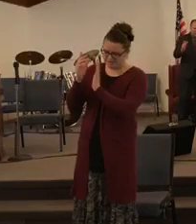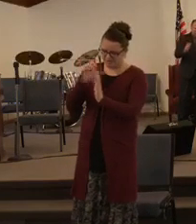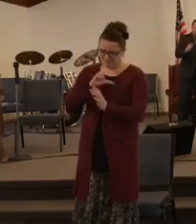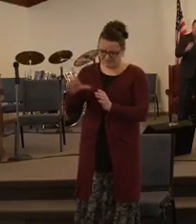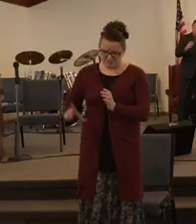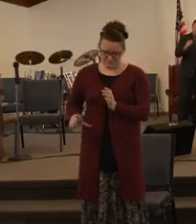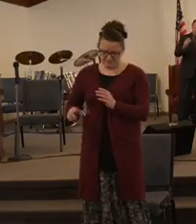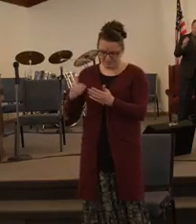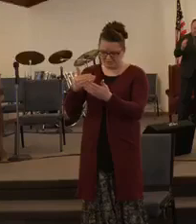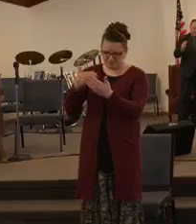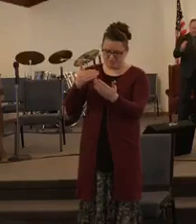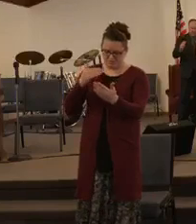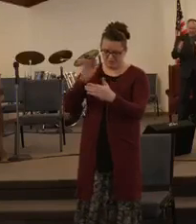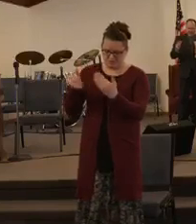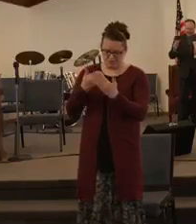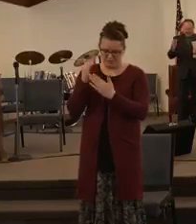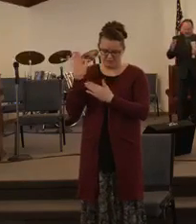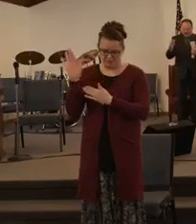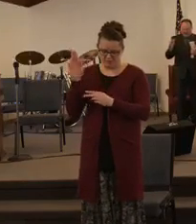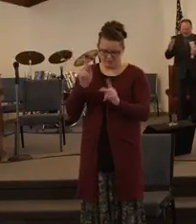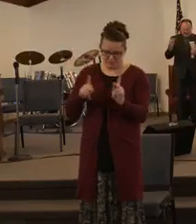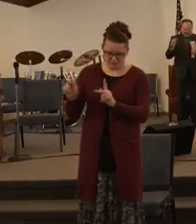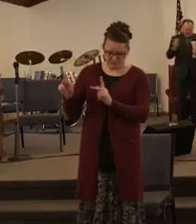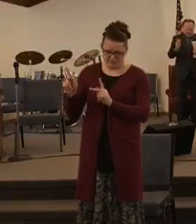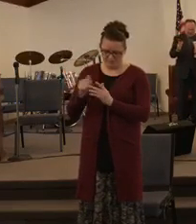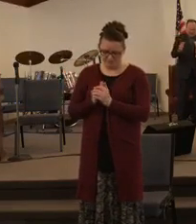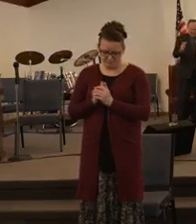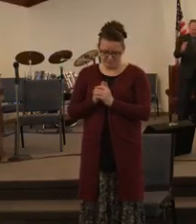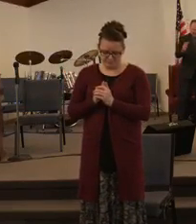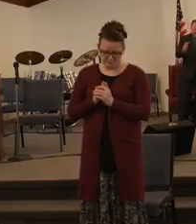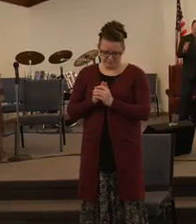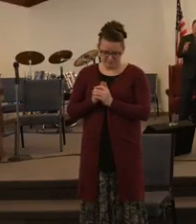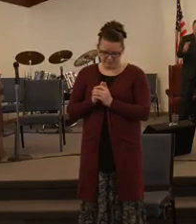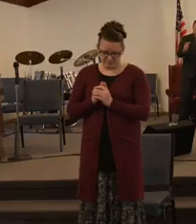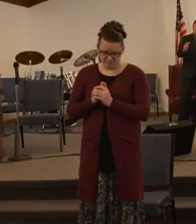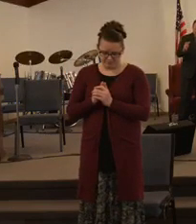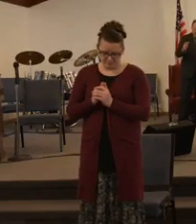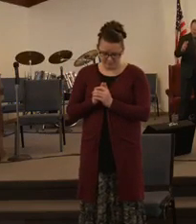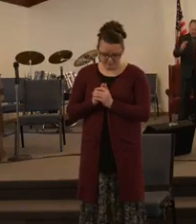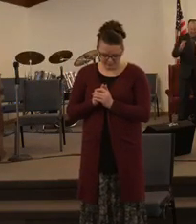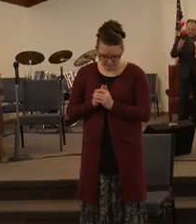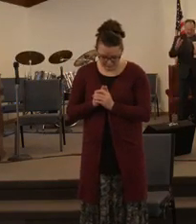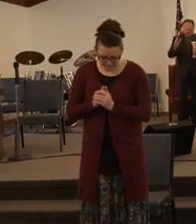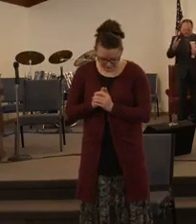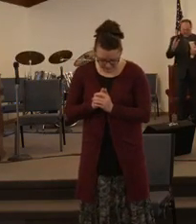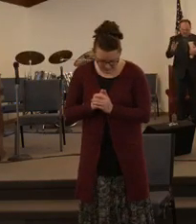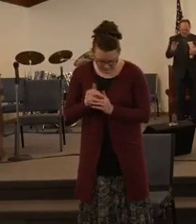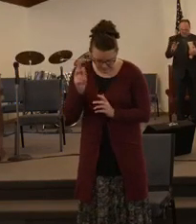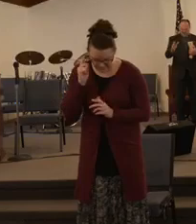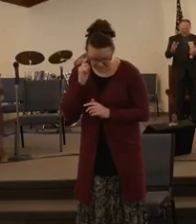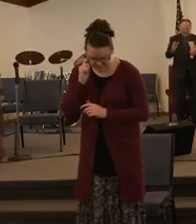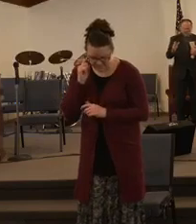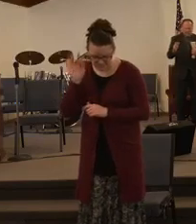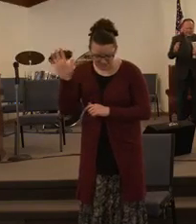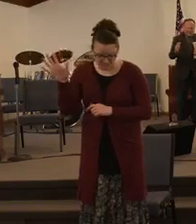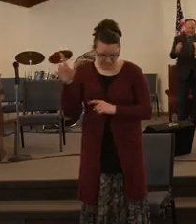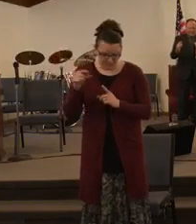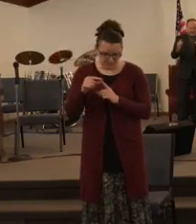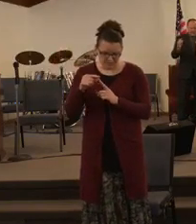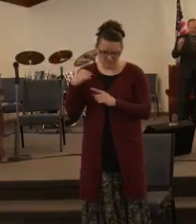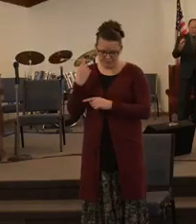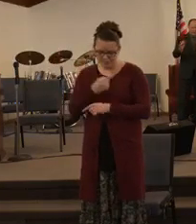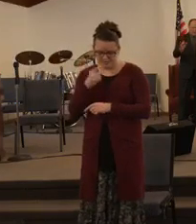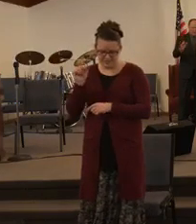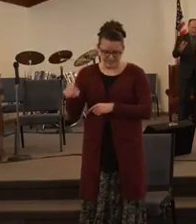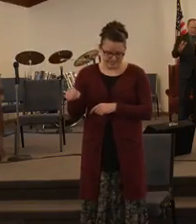Lord, and before all those that have tuned in here this evening. Lord, to break the bread of mine. I pray, Lord God, we need your touch. We need your help.